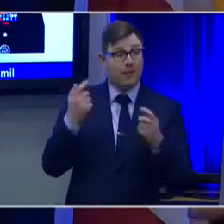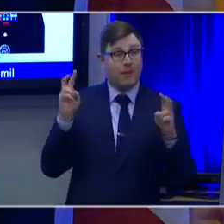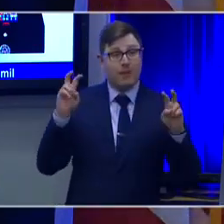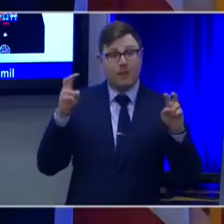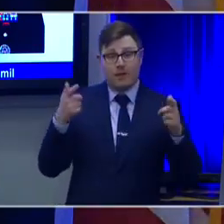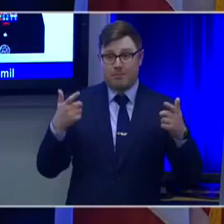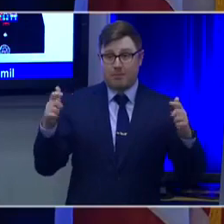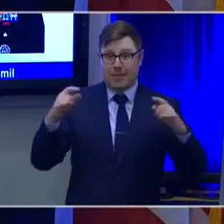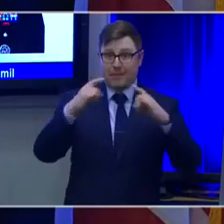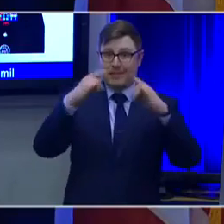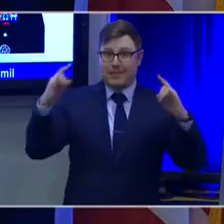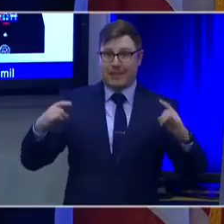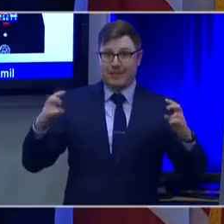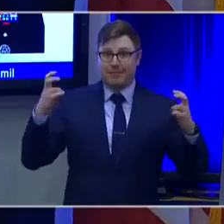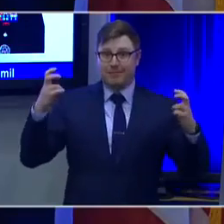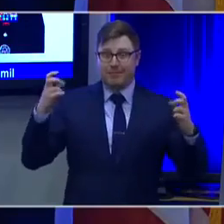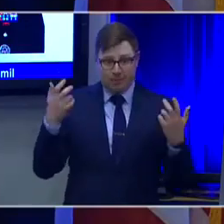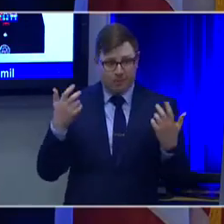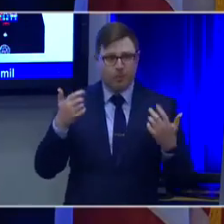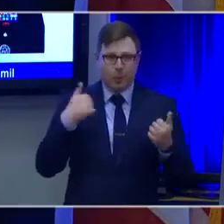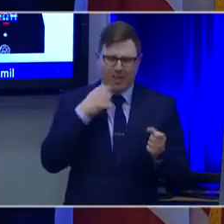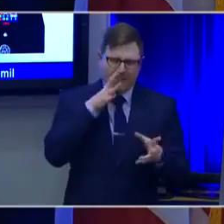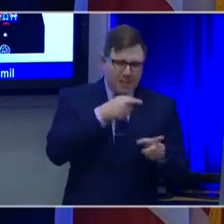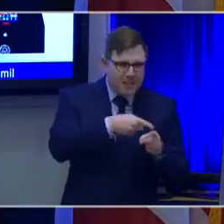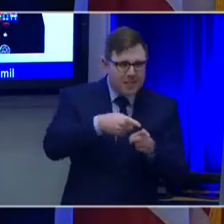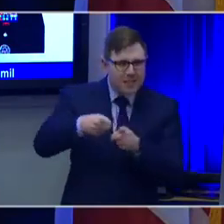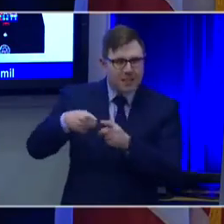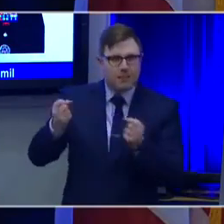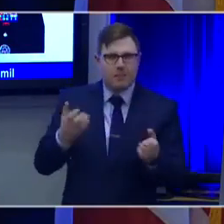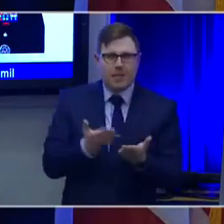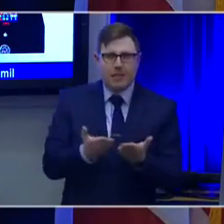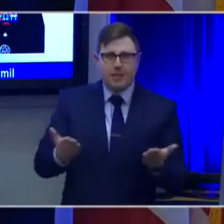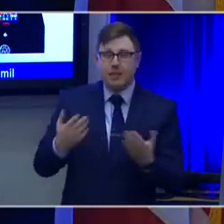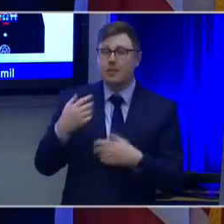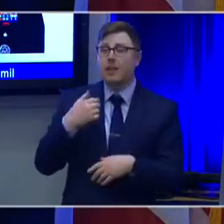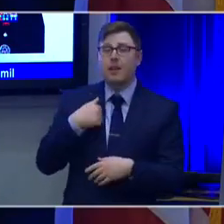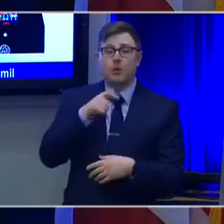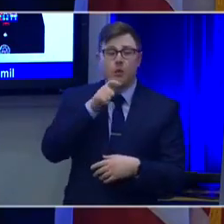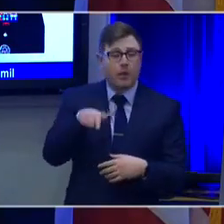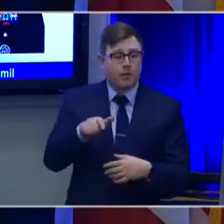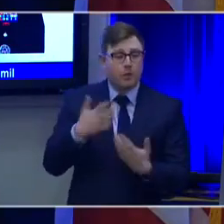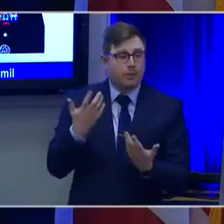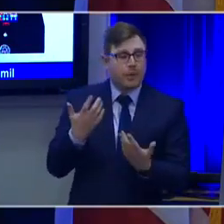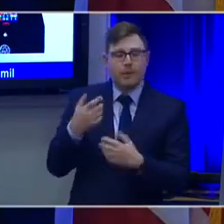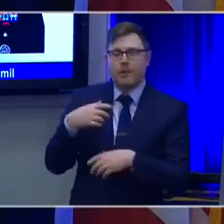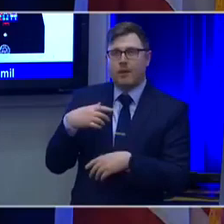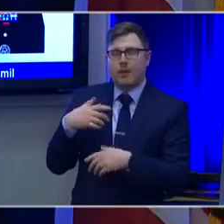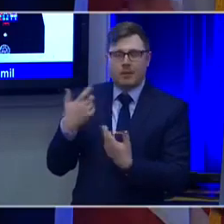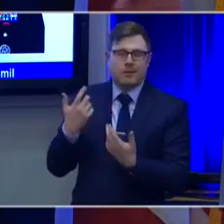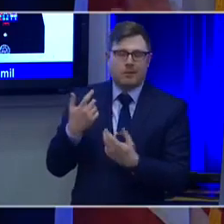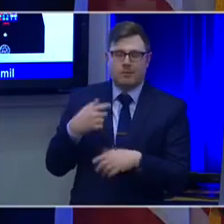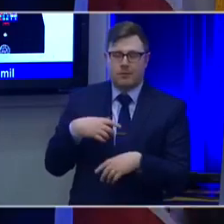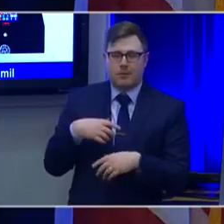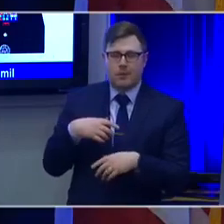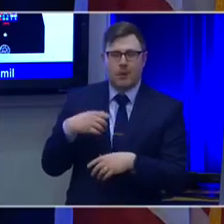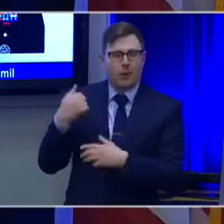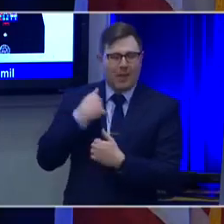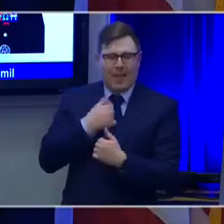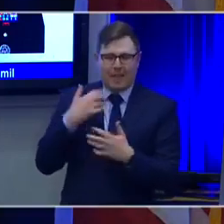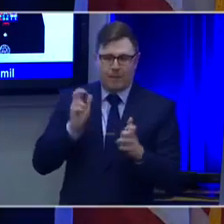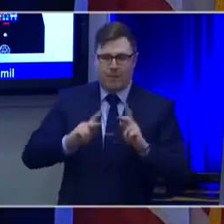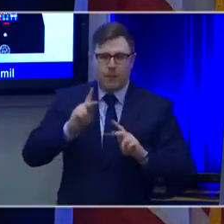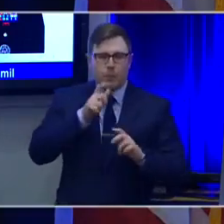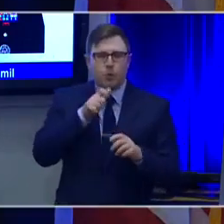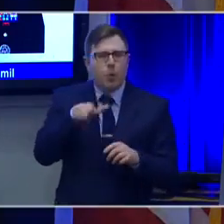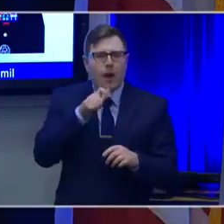don't have to be a licensed engineer to have a role in what we're doing. You know, in Disney, they call them imagineers. That's the